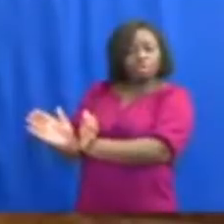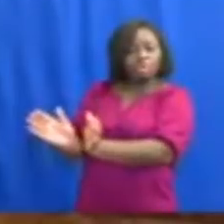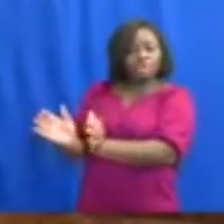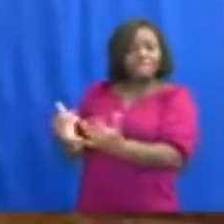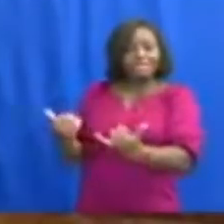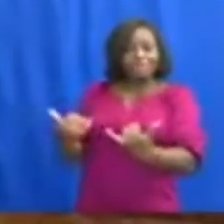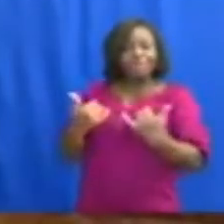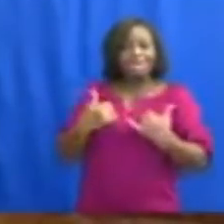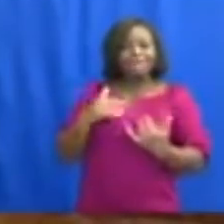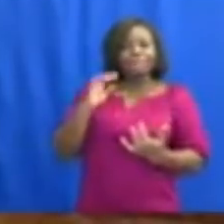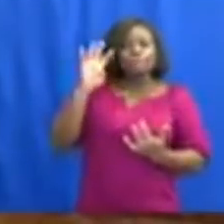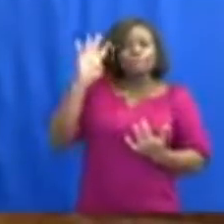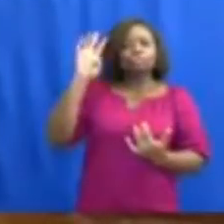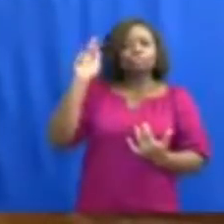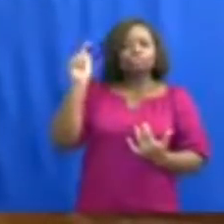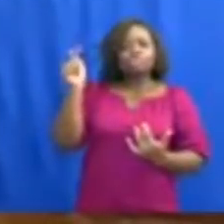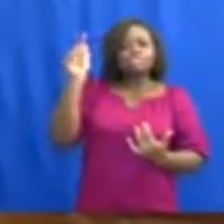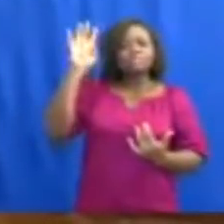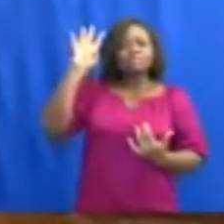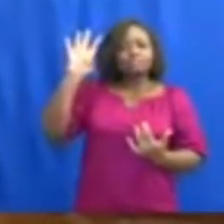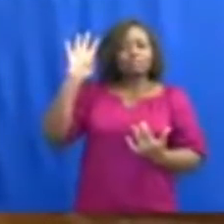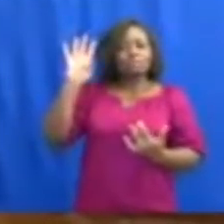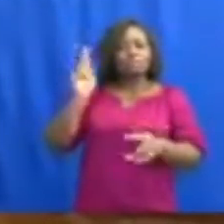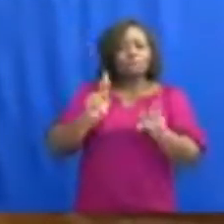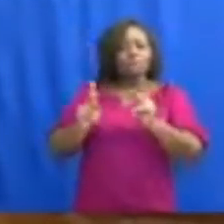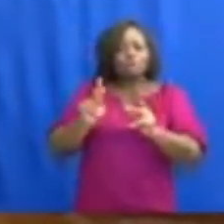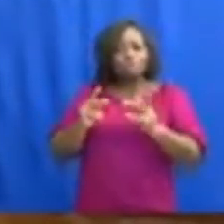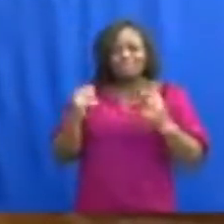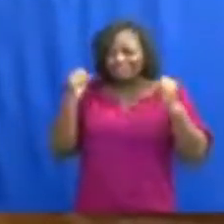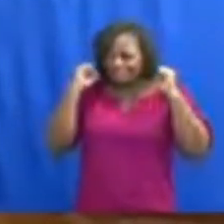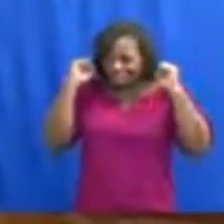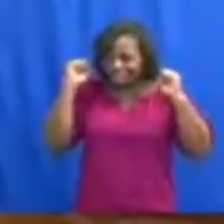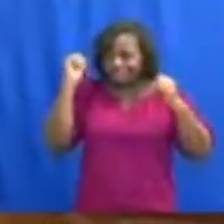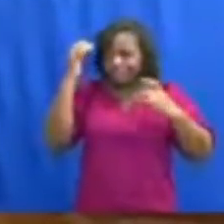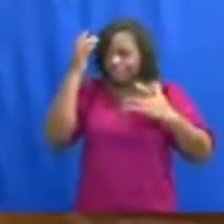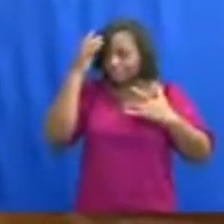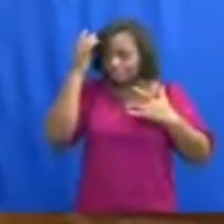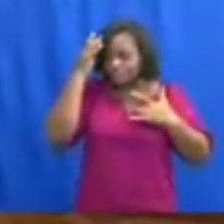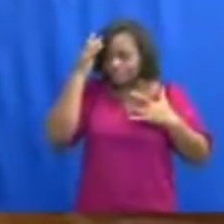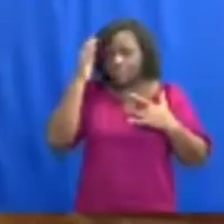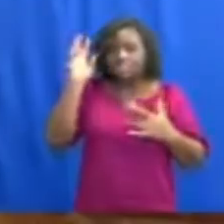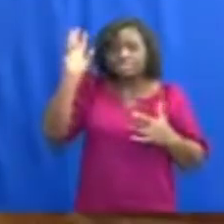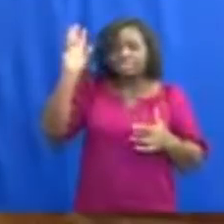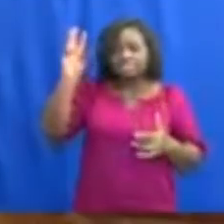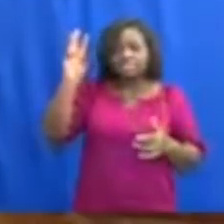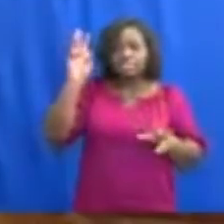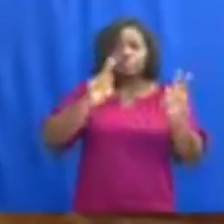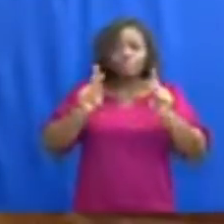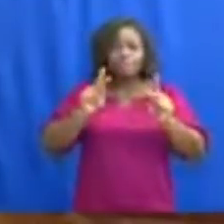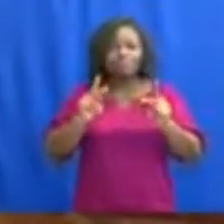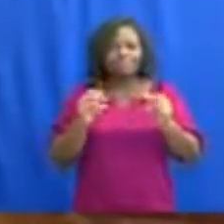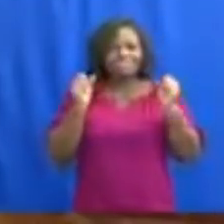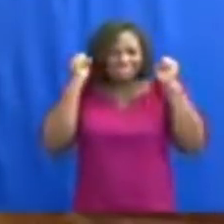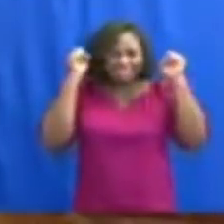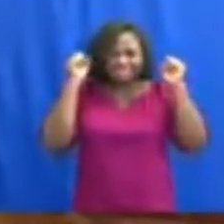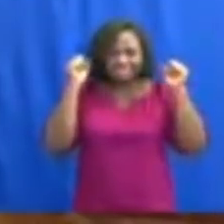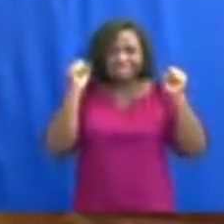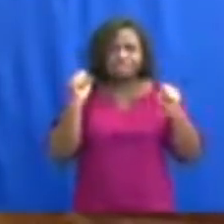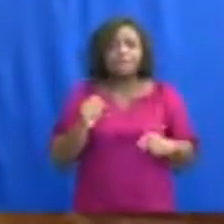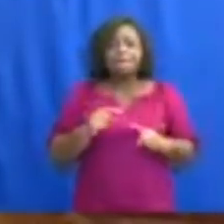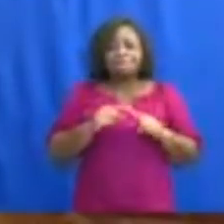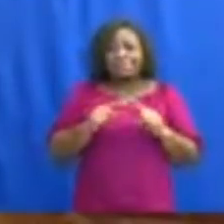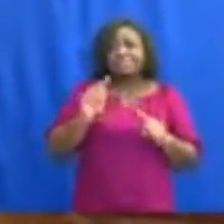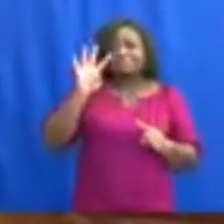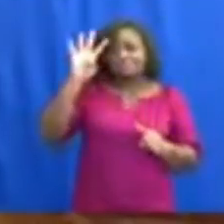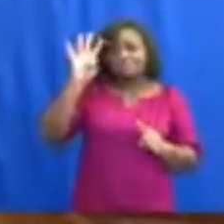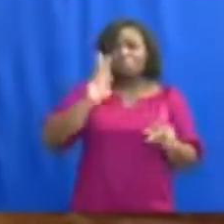currently have 24 persons severely ill, six persons critically ill, with four persons on